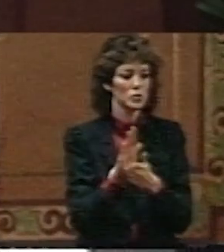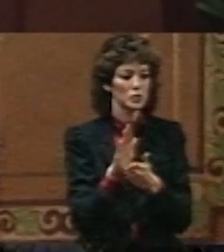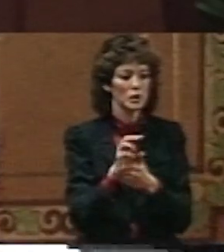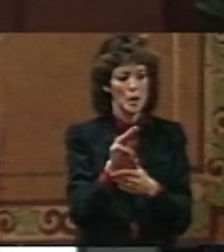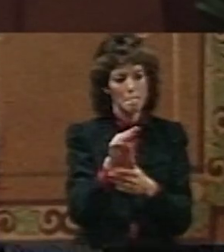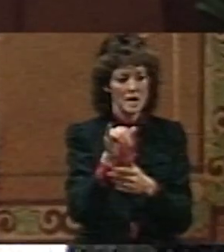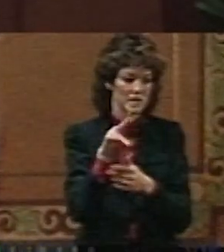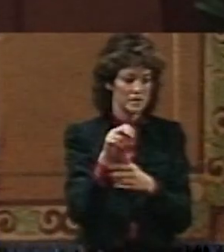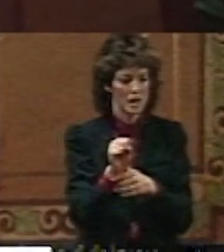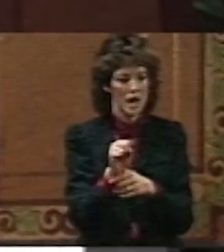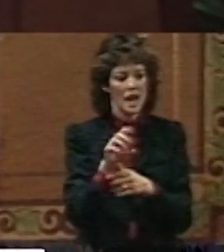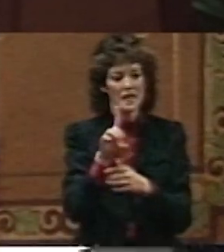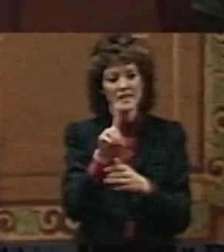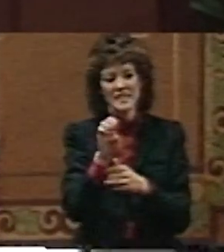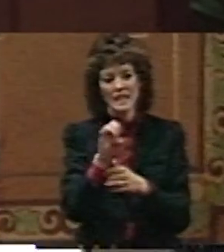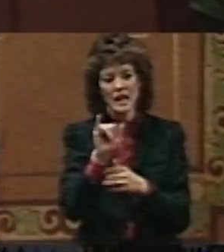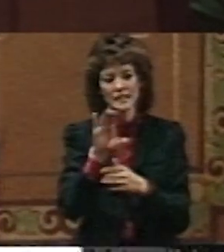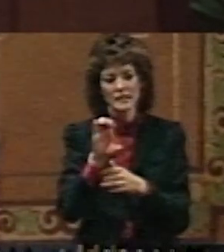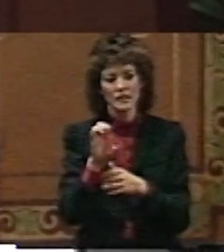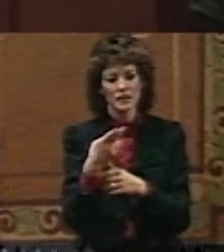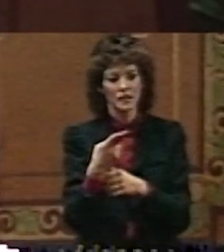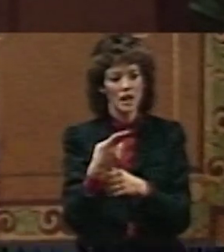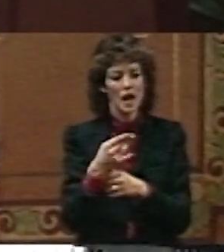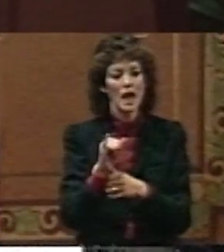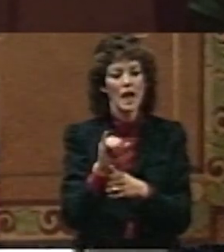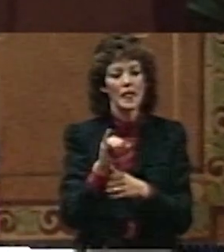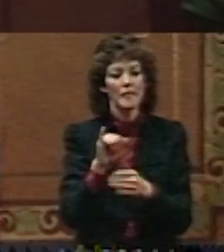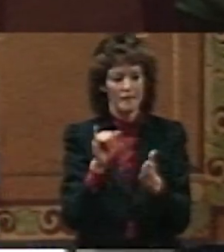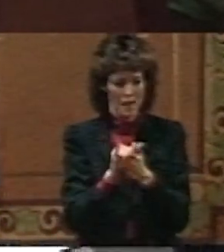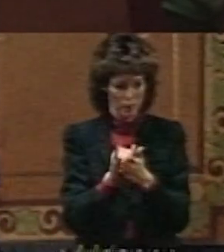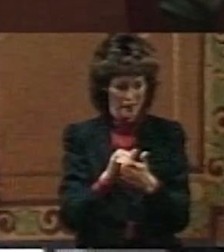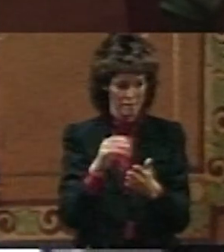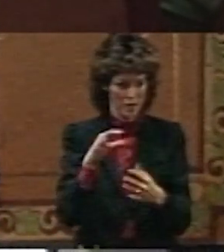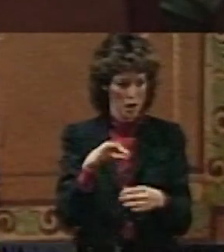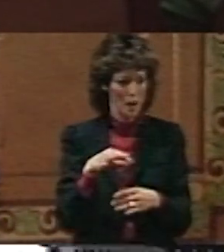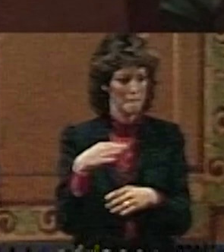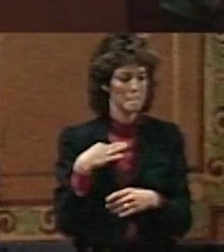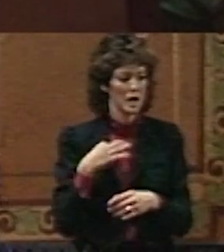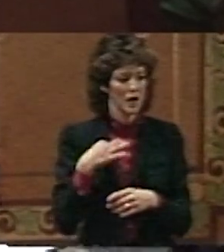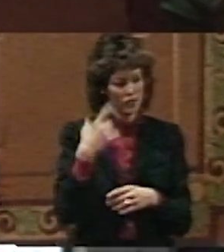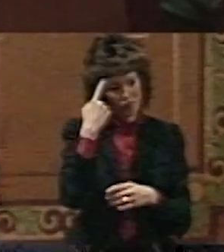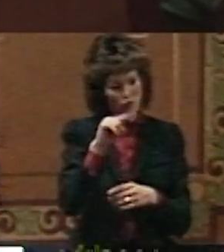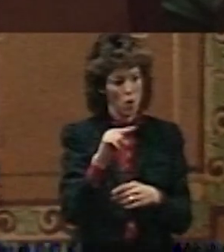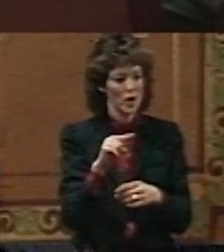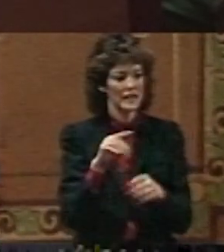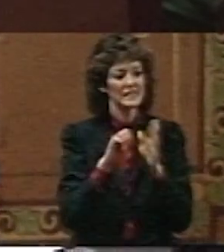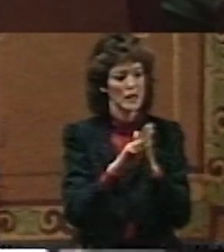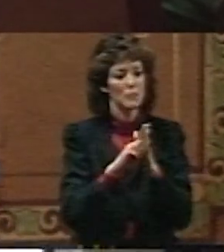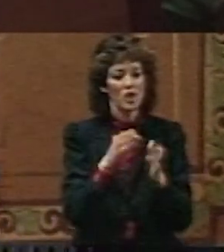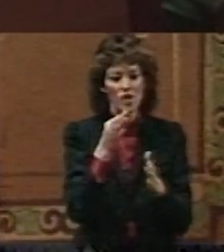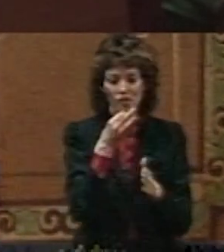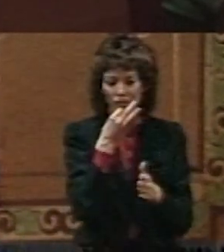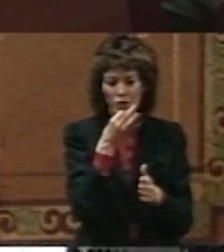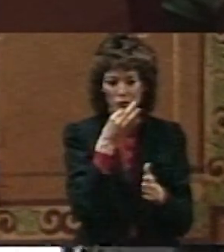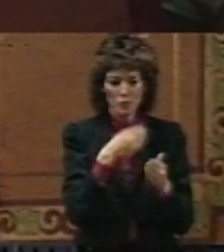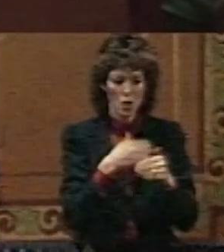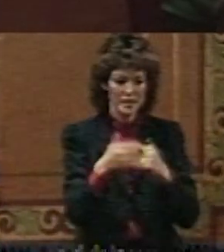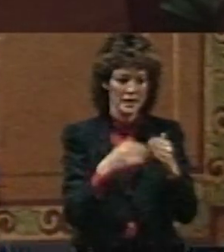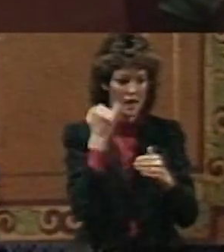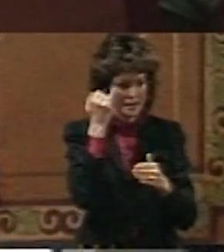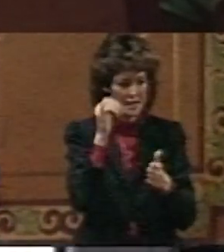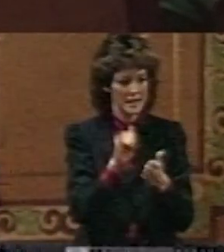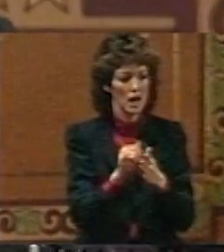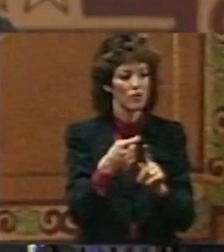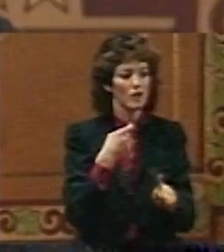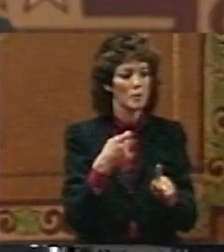Example is the de-icing patent that we have, that we have applied for. Example is a food processing ideas that are coming out of